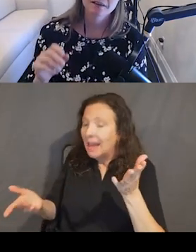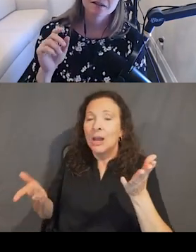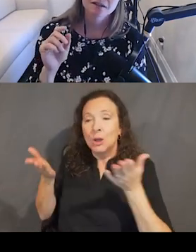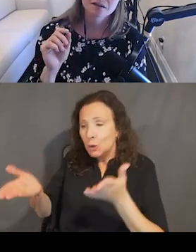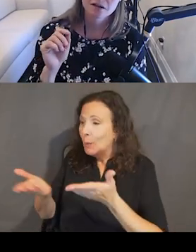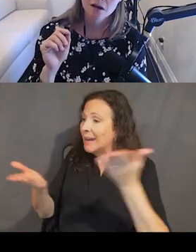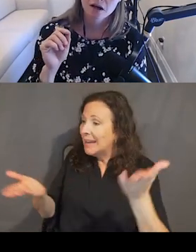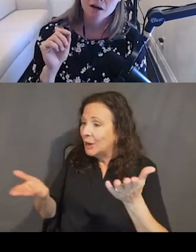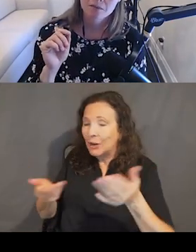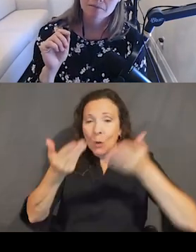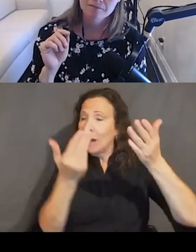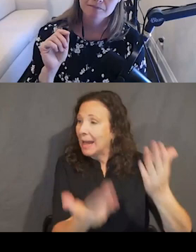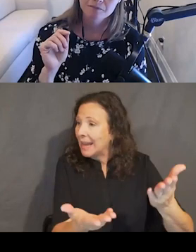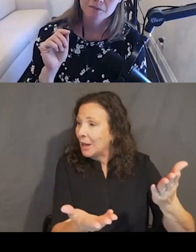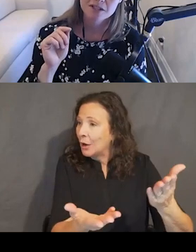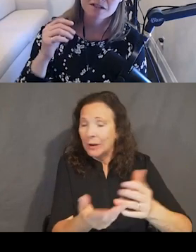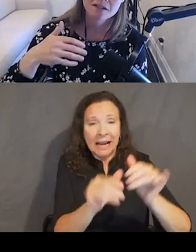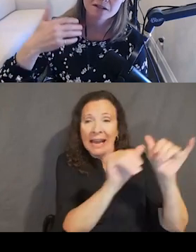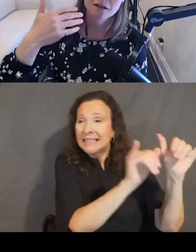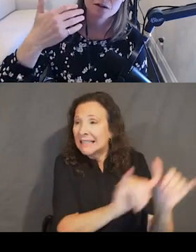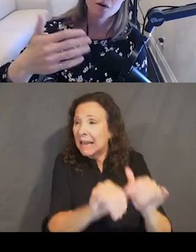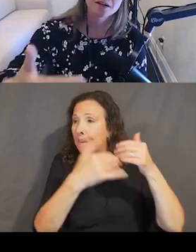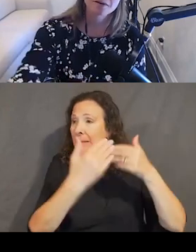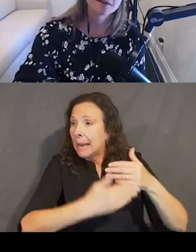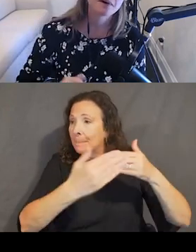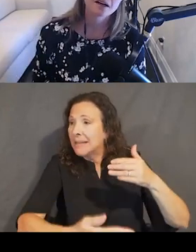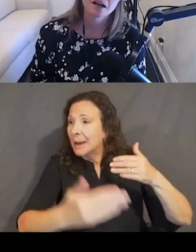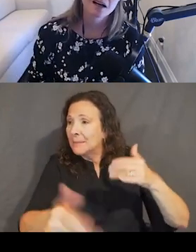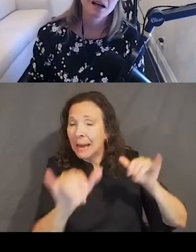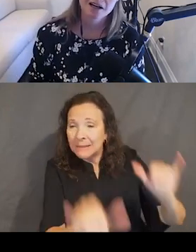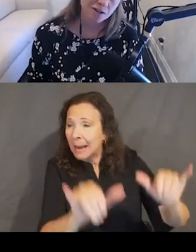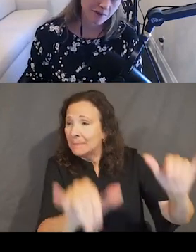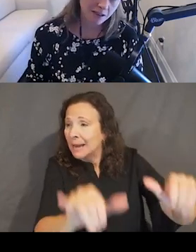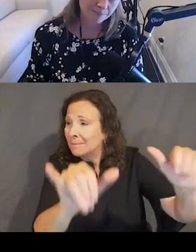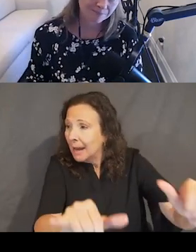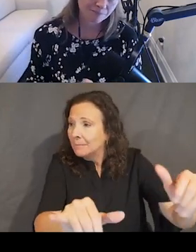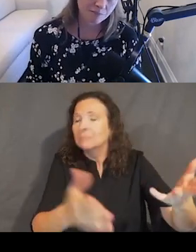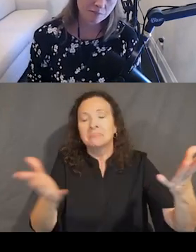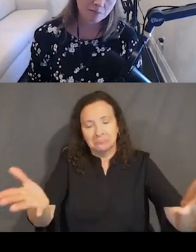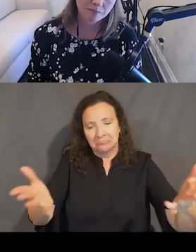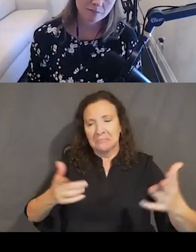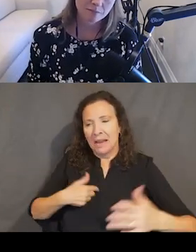and this is, this is this, you are here feedback, I got your back.